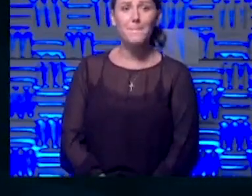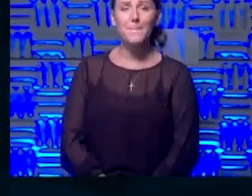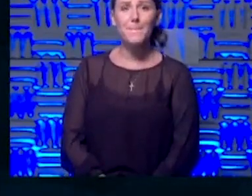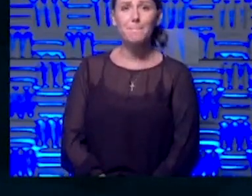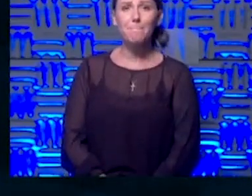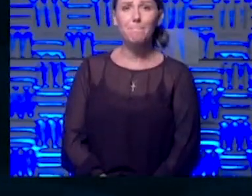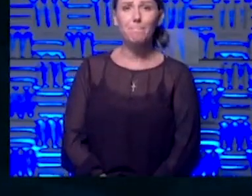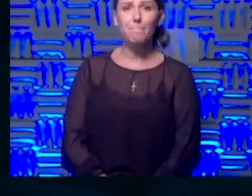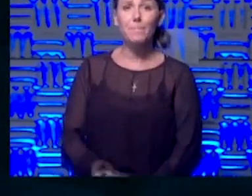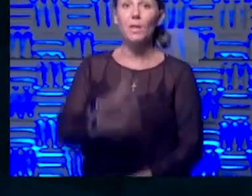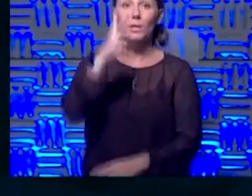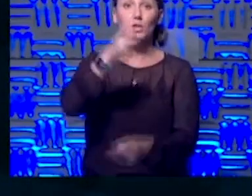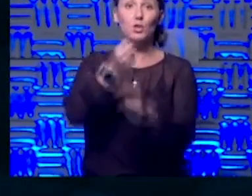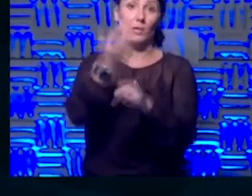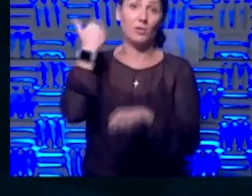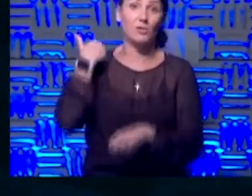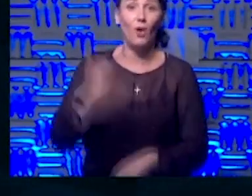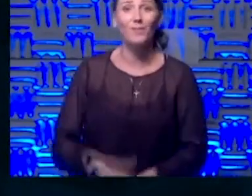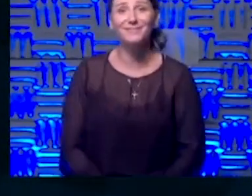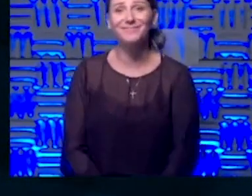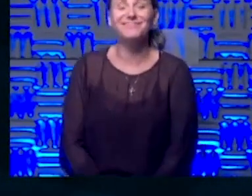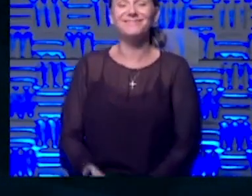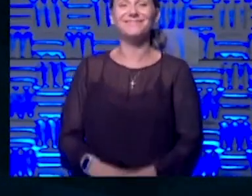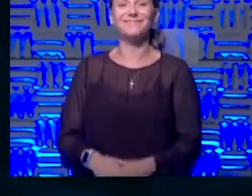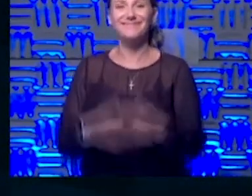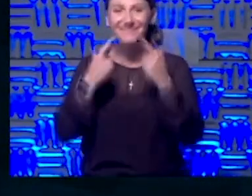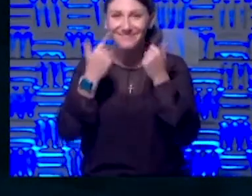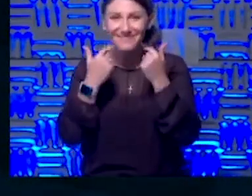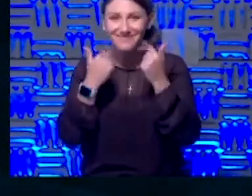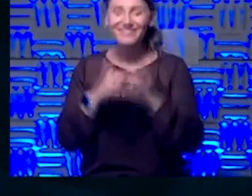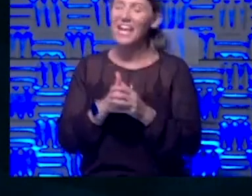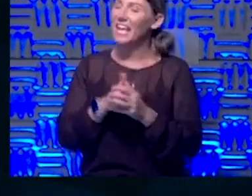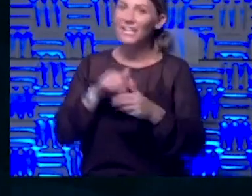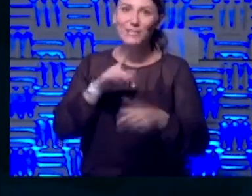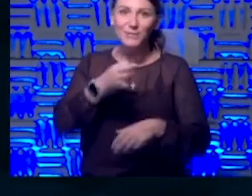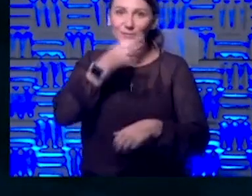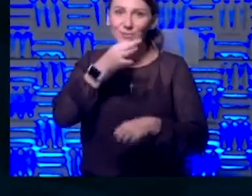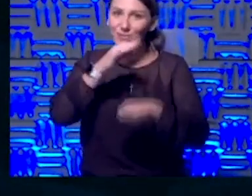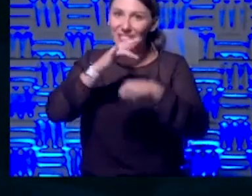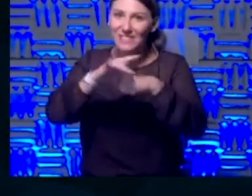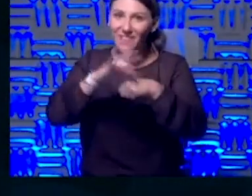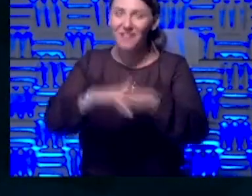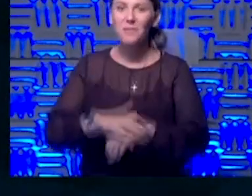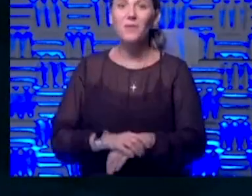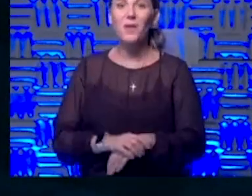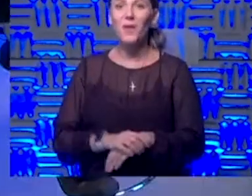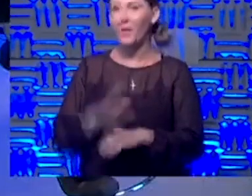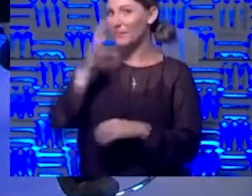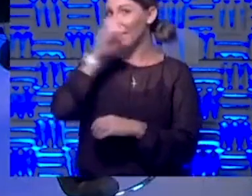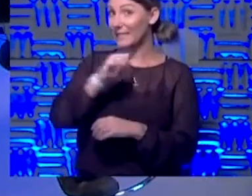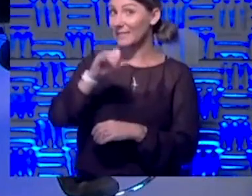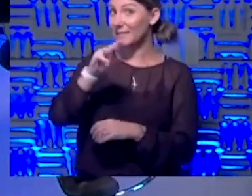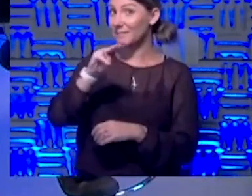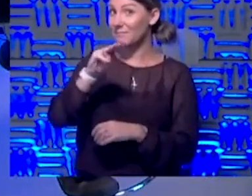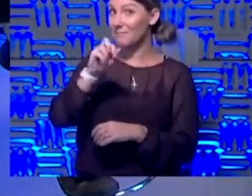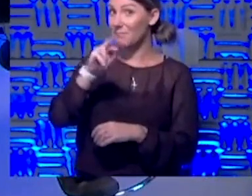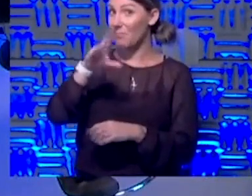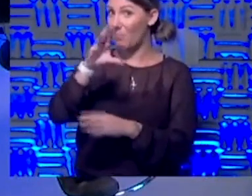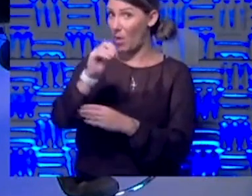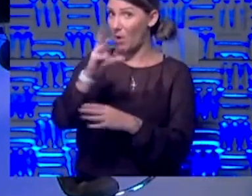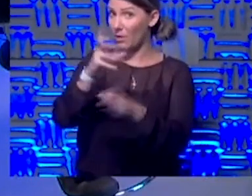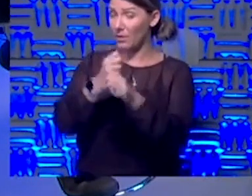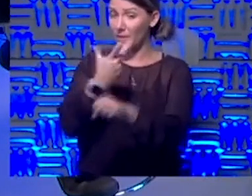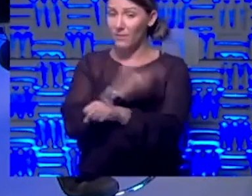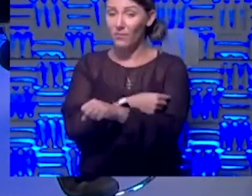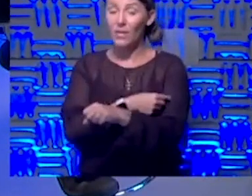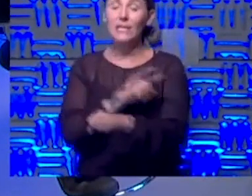Two years ago, I would have done it as immediate as it was available. I'm going to guess, Mario, that she'd probably get a vaccine, too. Yes.